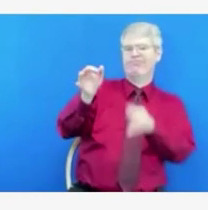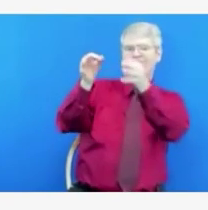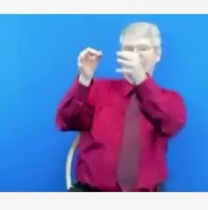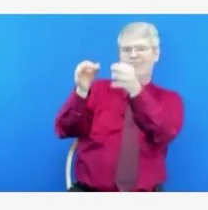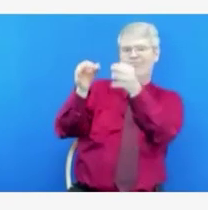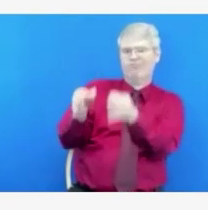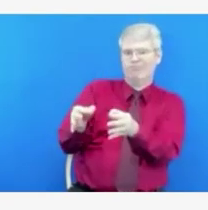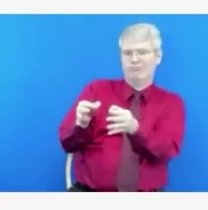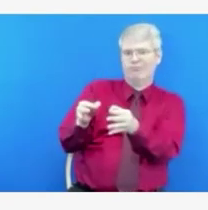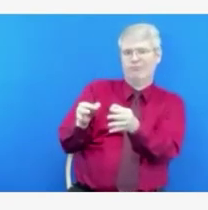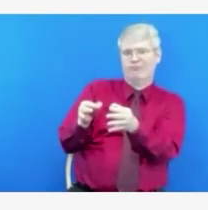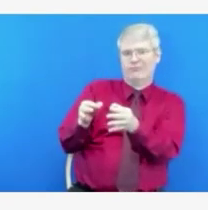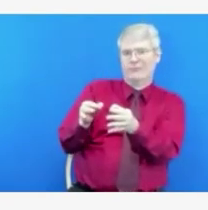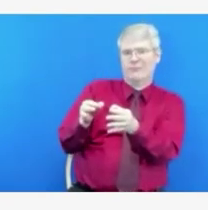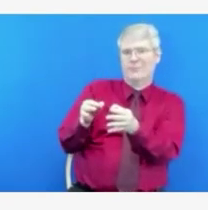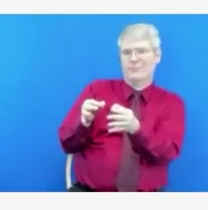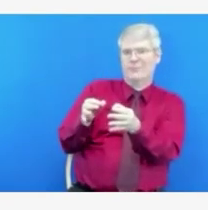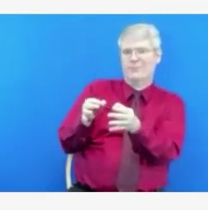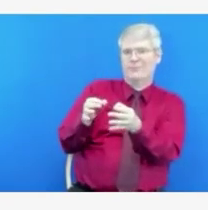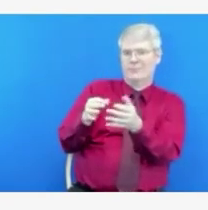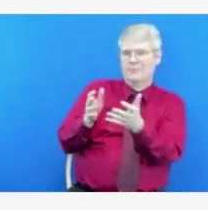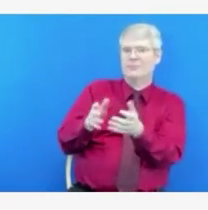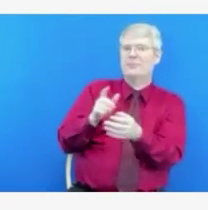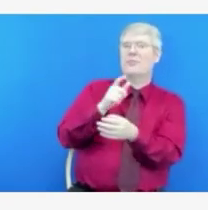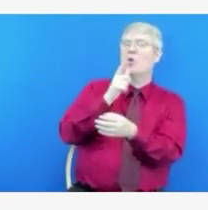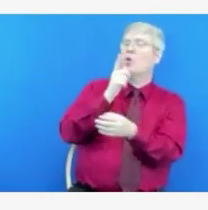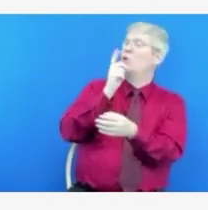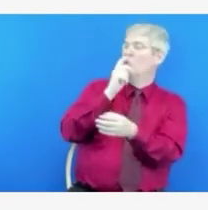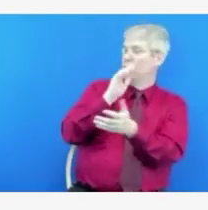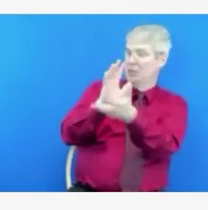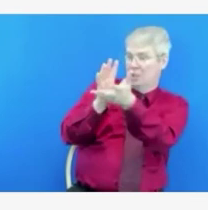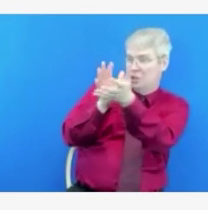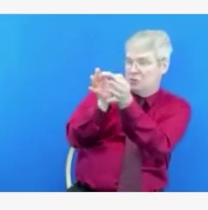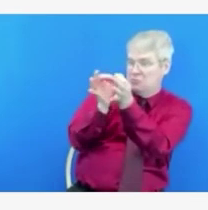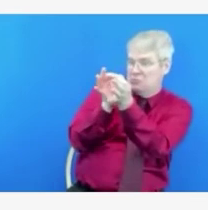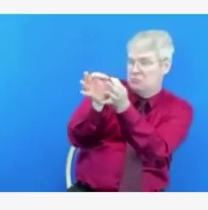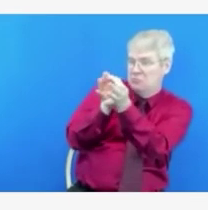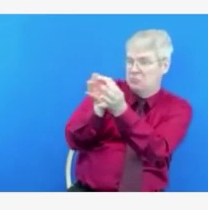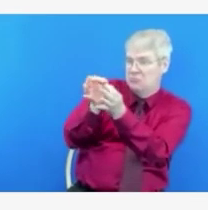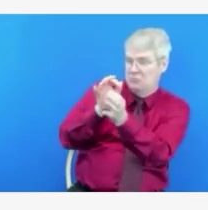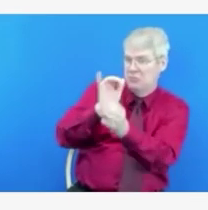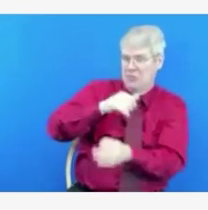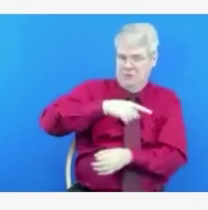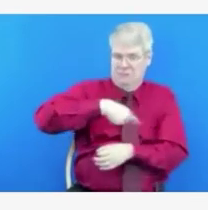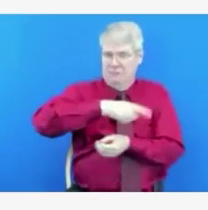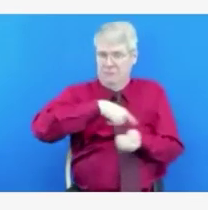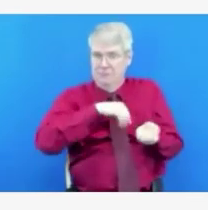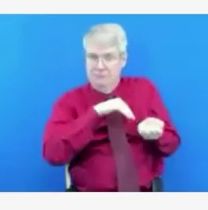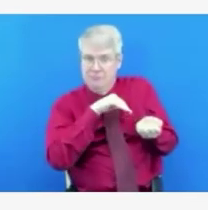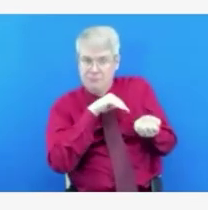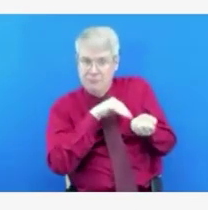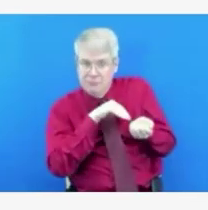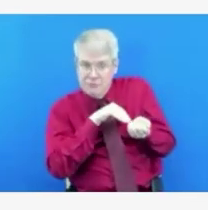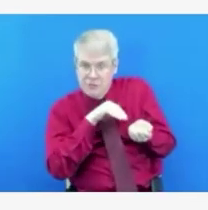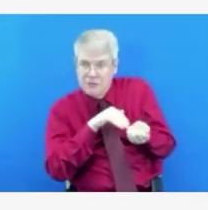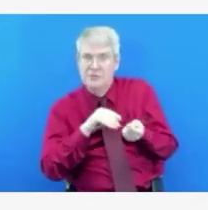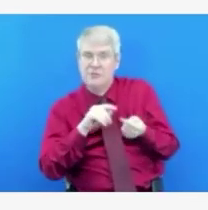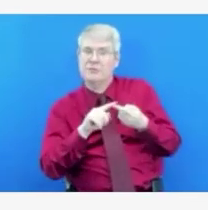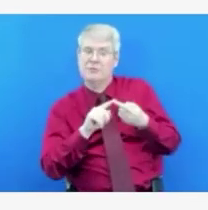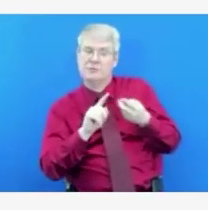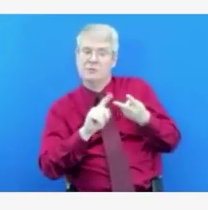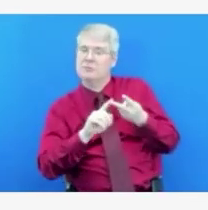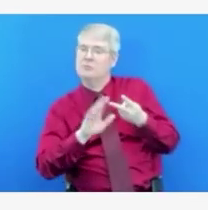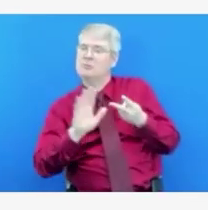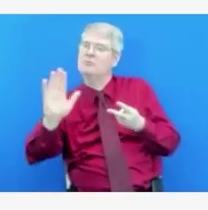by their physician and secondly, by their family and the people and friends that surround them. And so it's going to be incredibly important